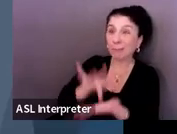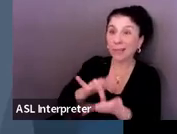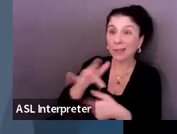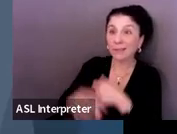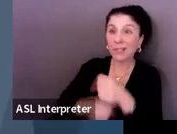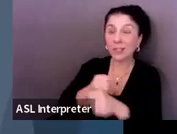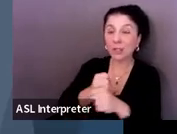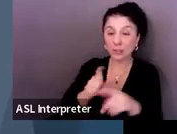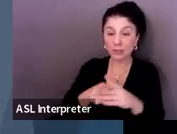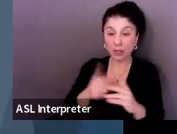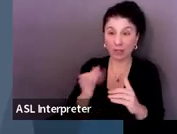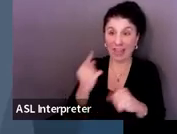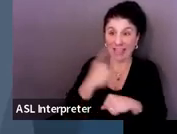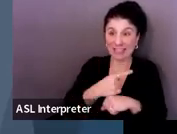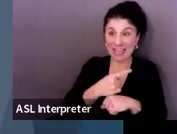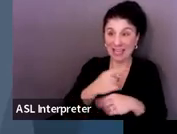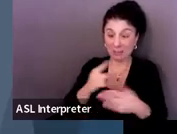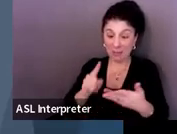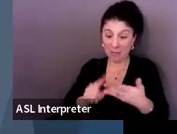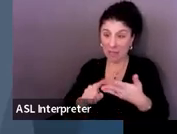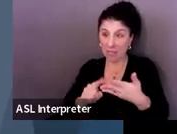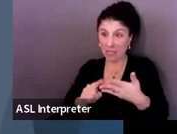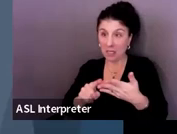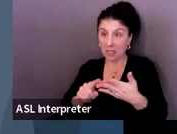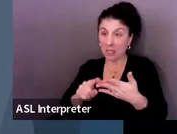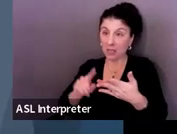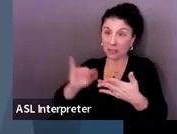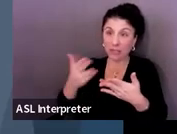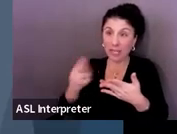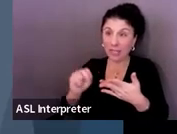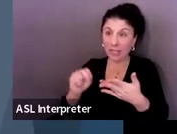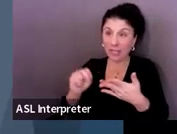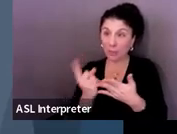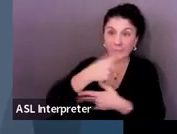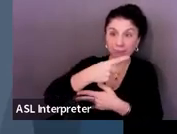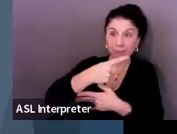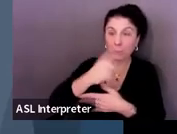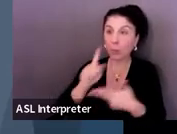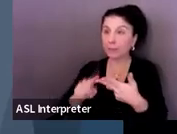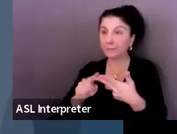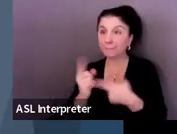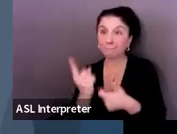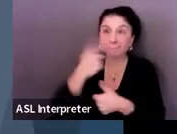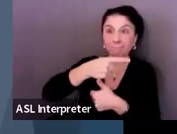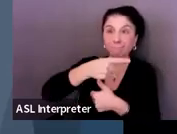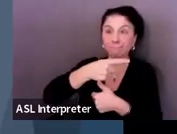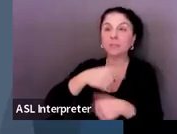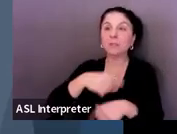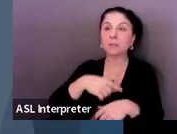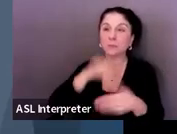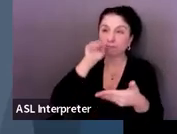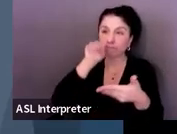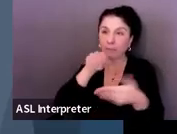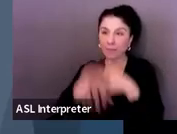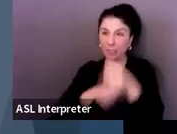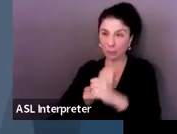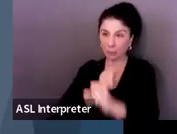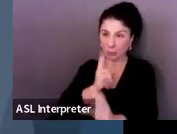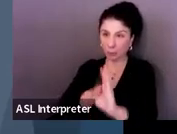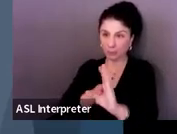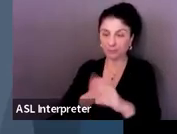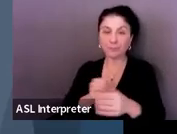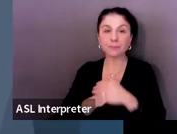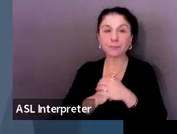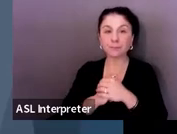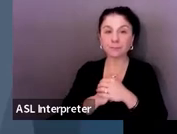in and then go to the projected exit date or mid-career, mid-high school career. And then our guidance is to